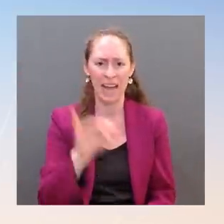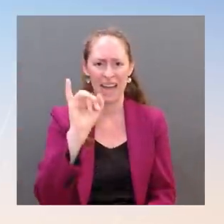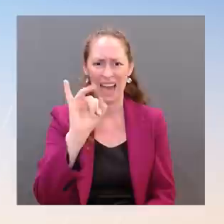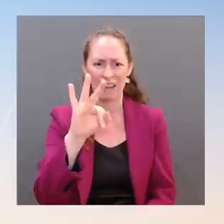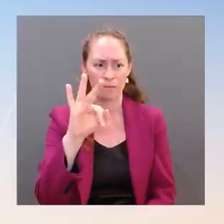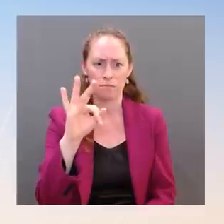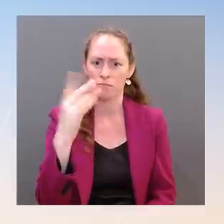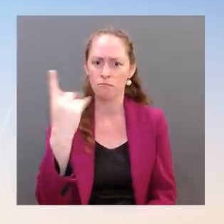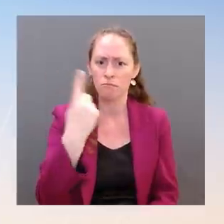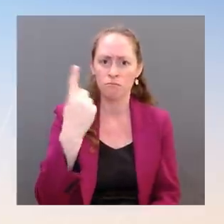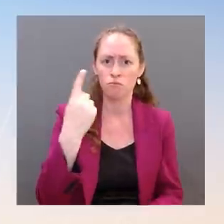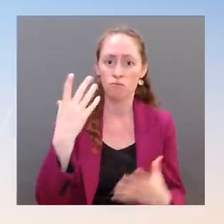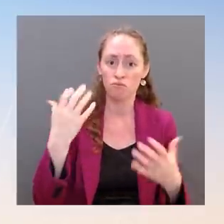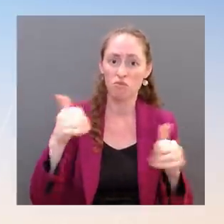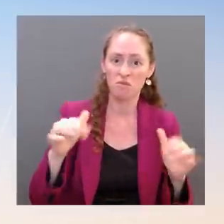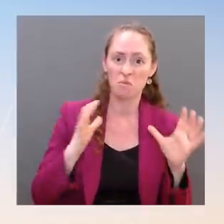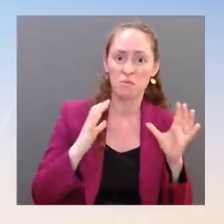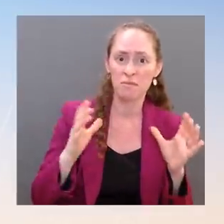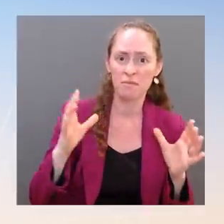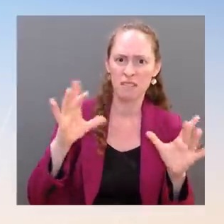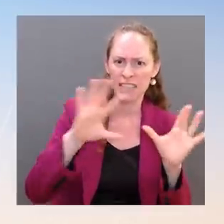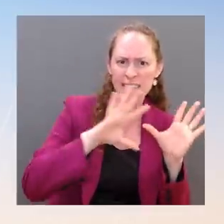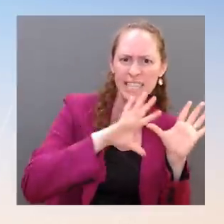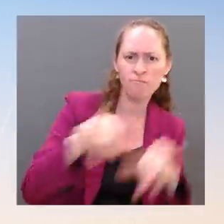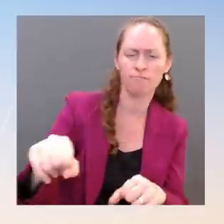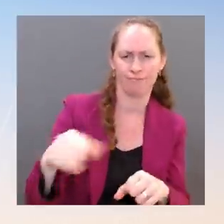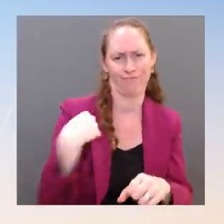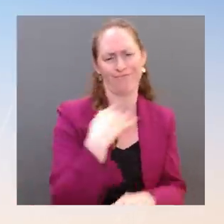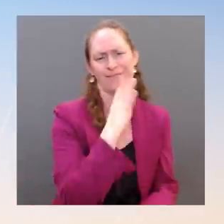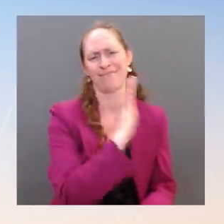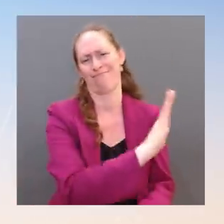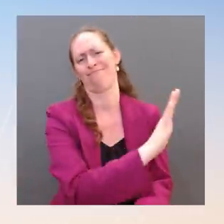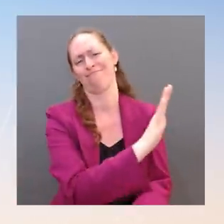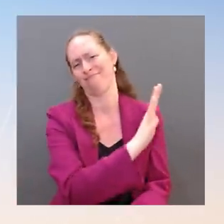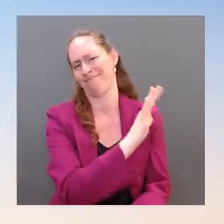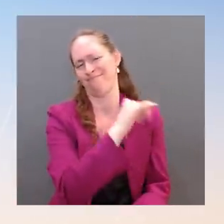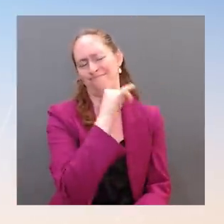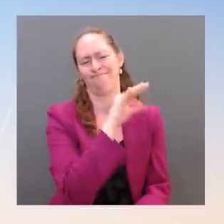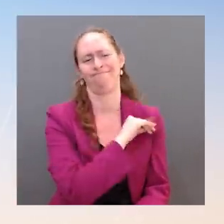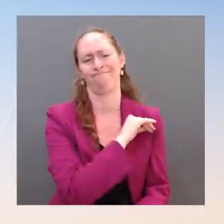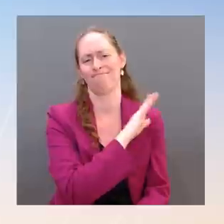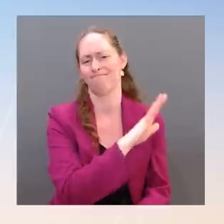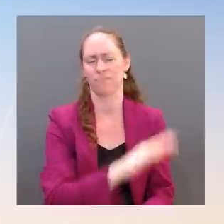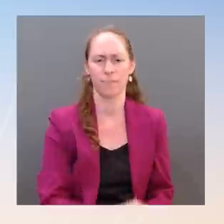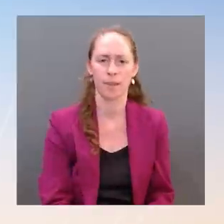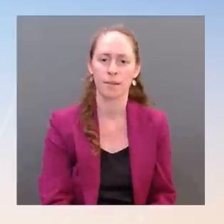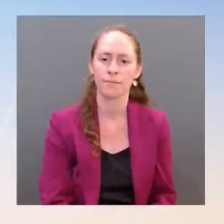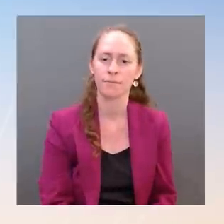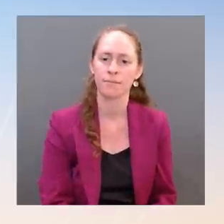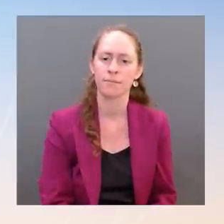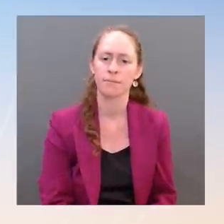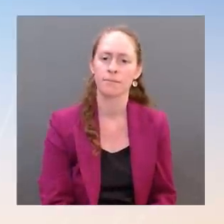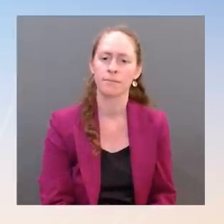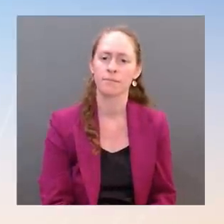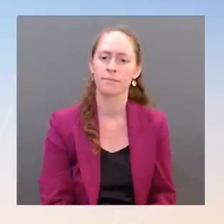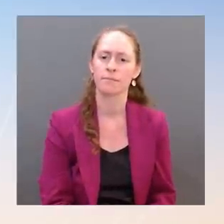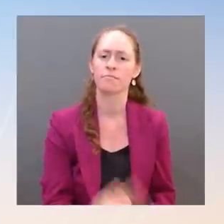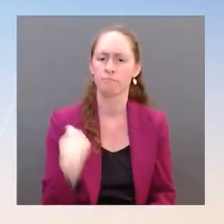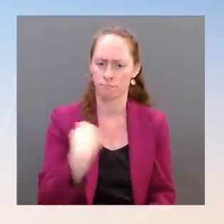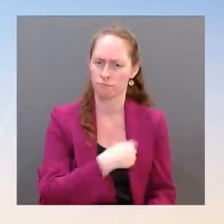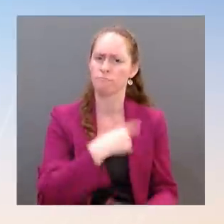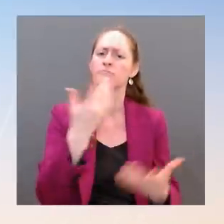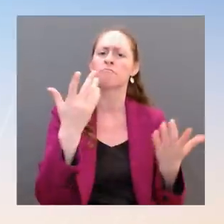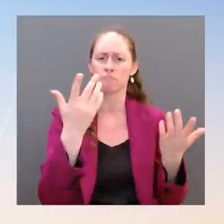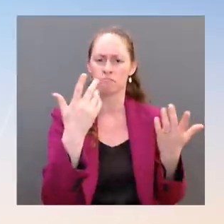measures that we can take along those lines that Secretary Austin will coordinate with his counterparts in both Finland and Sweden. The Jake, two